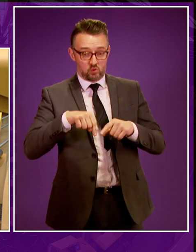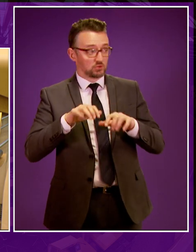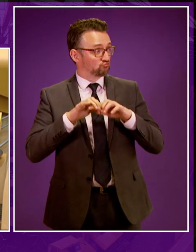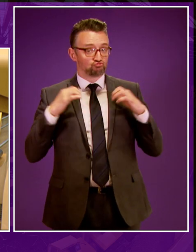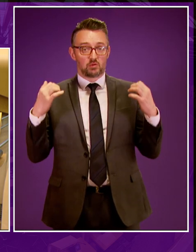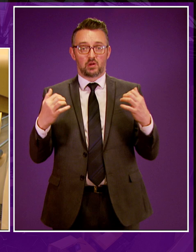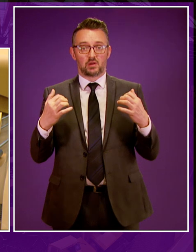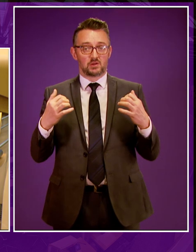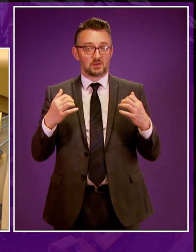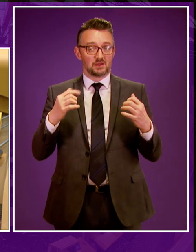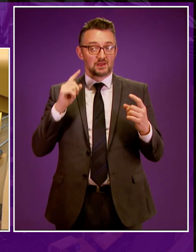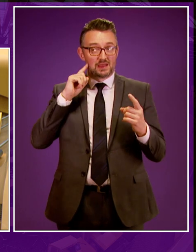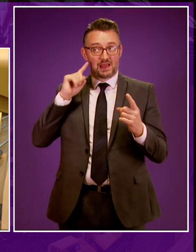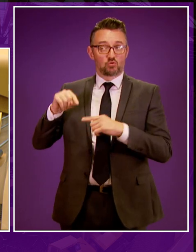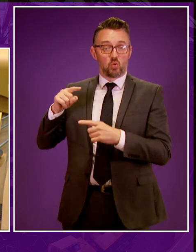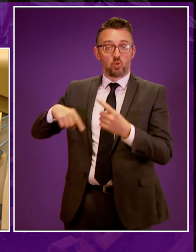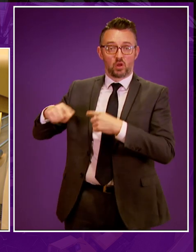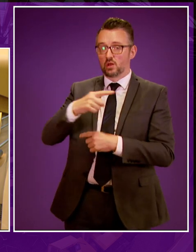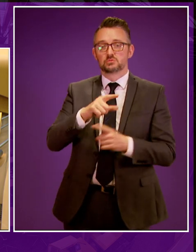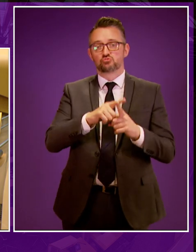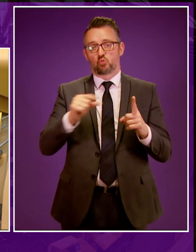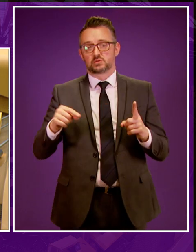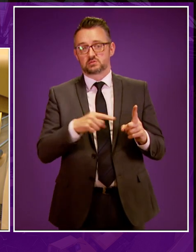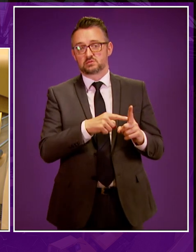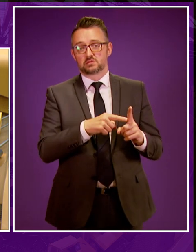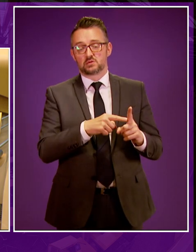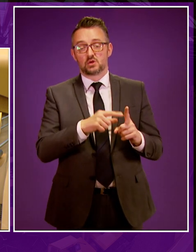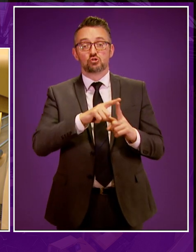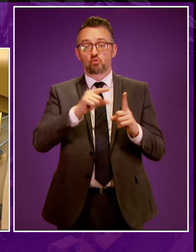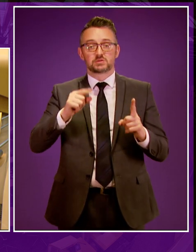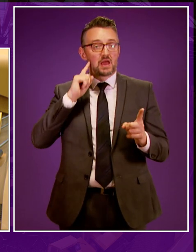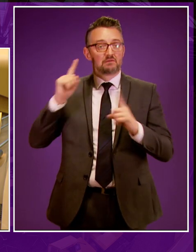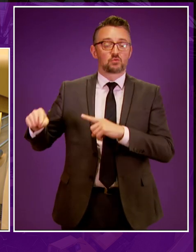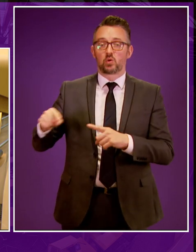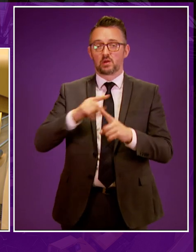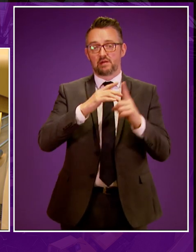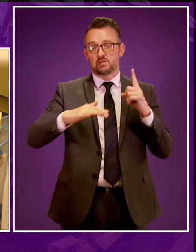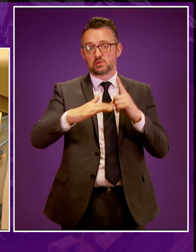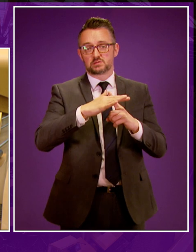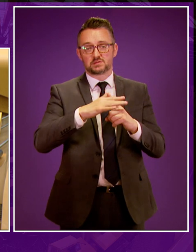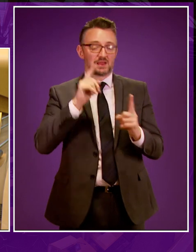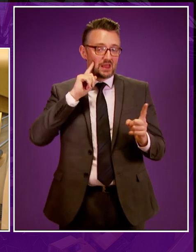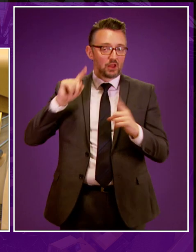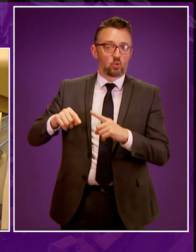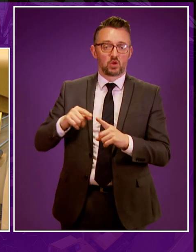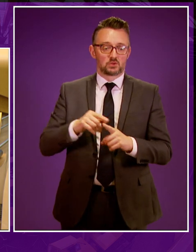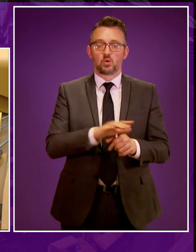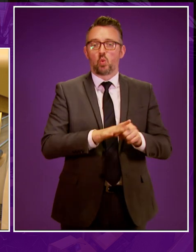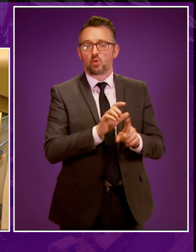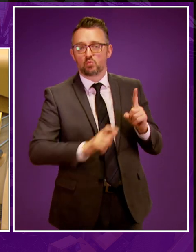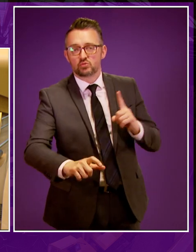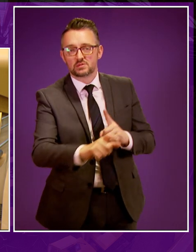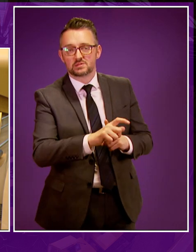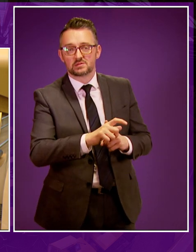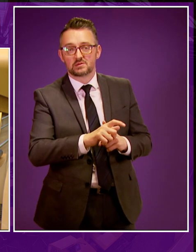that have turned their backs on anyone are the Tories. They have turned their backs on the environment, they have turned their backs on local communities